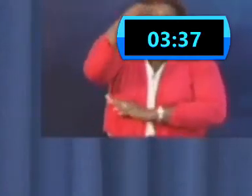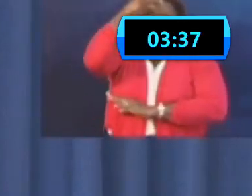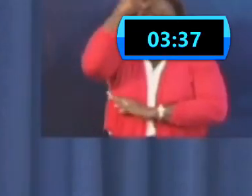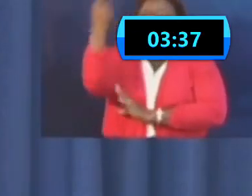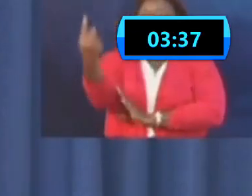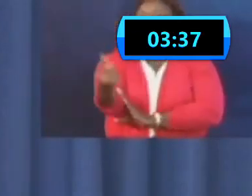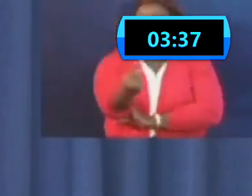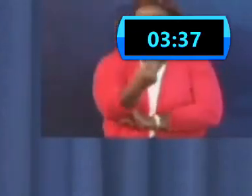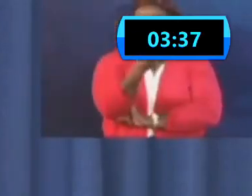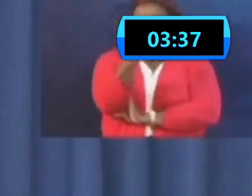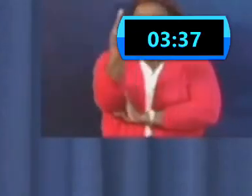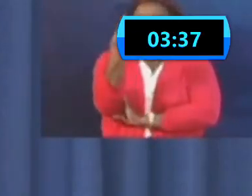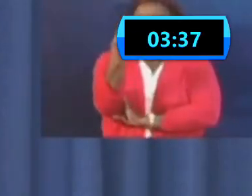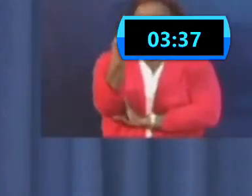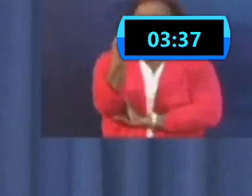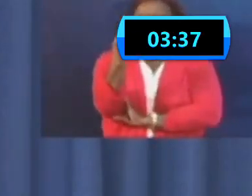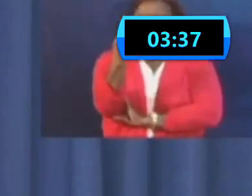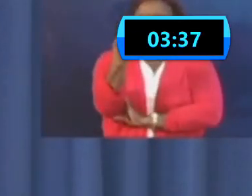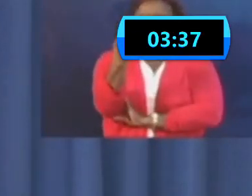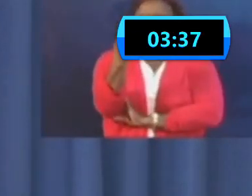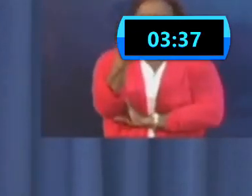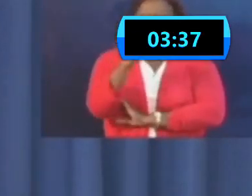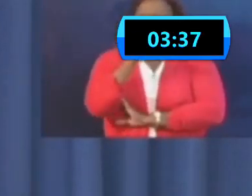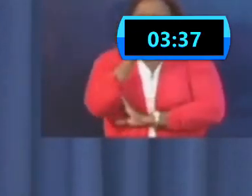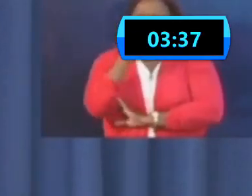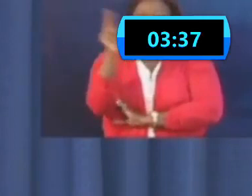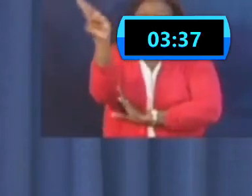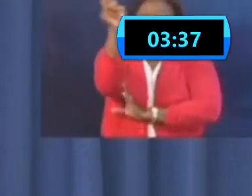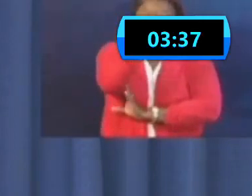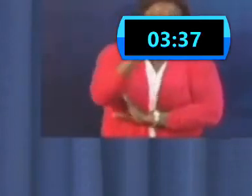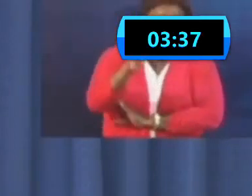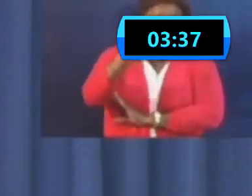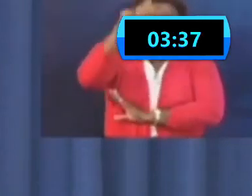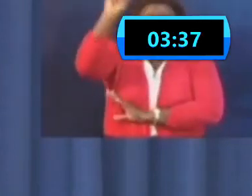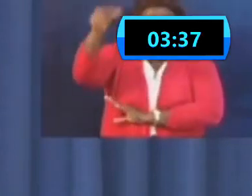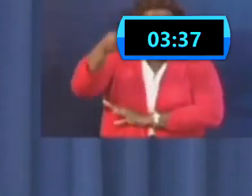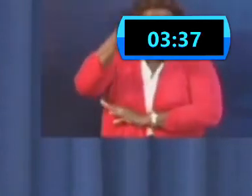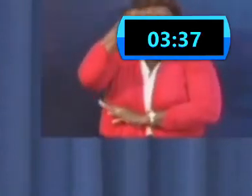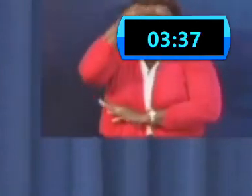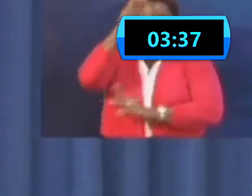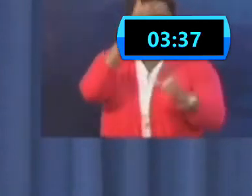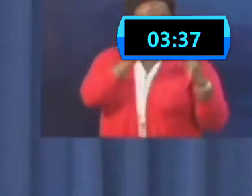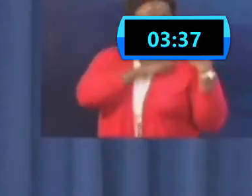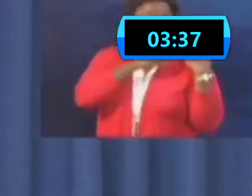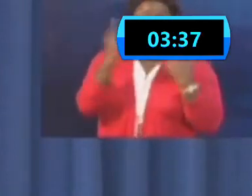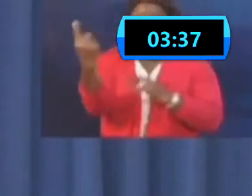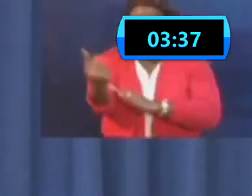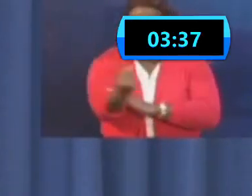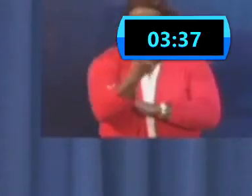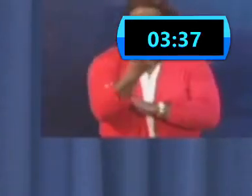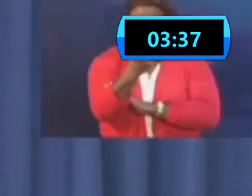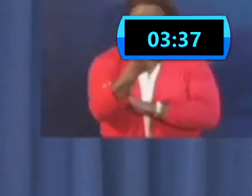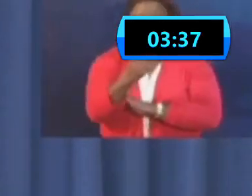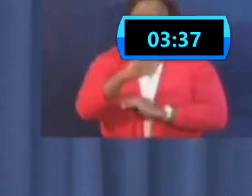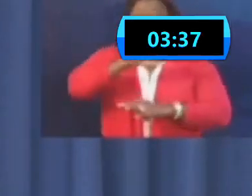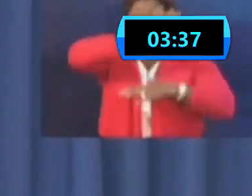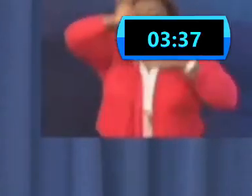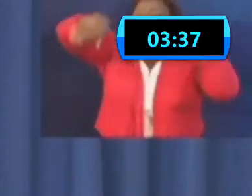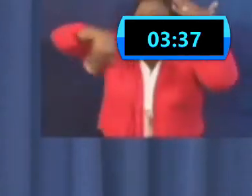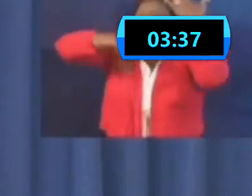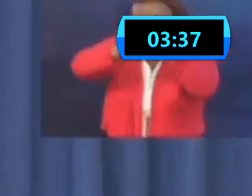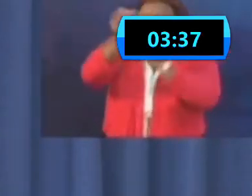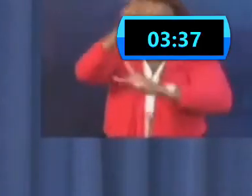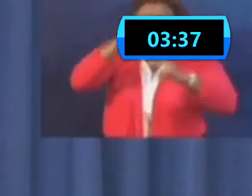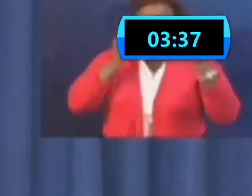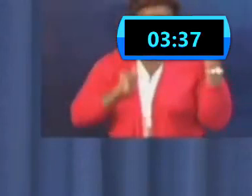making. This is not going to be and it's never going to be a governmental thing. It's a responsible population